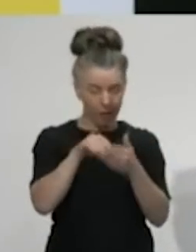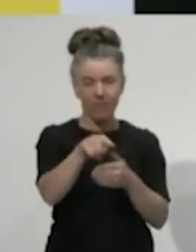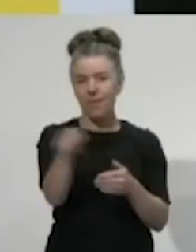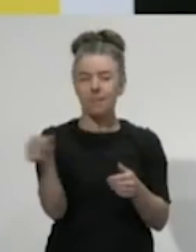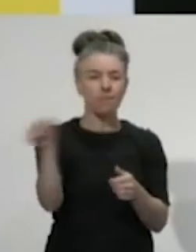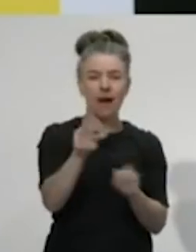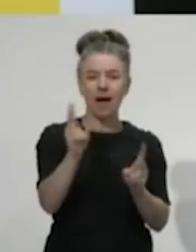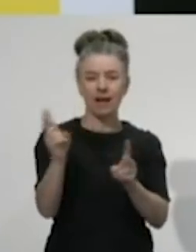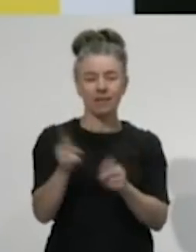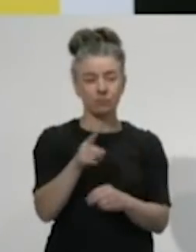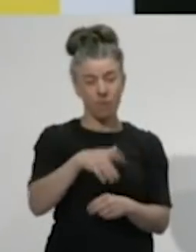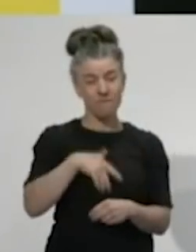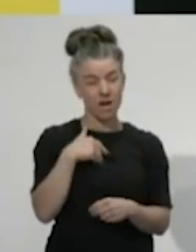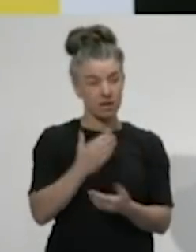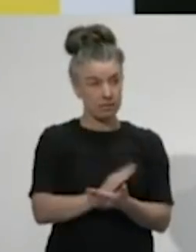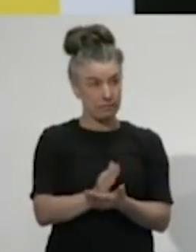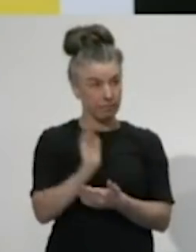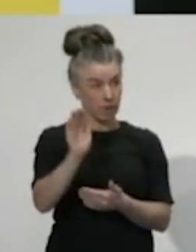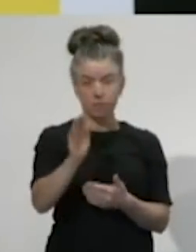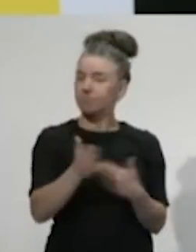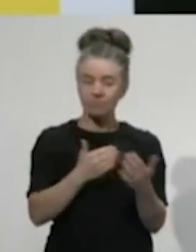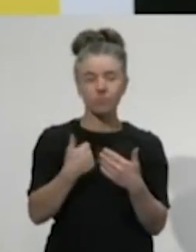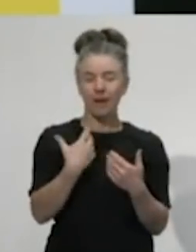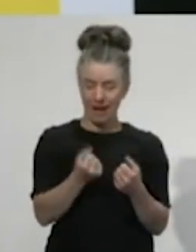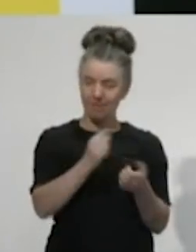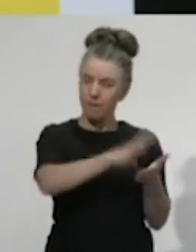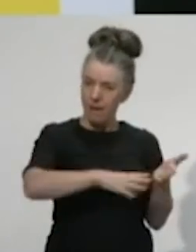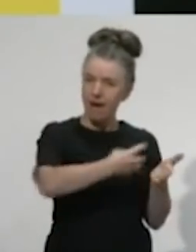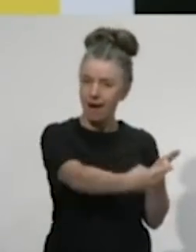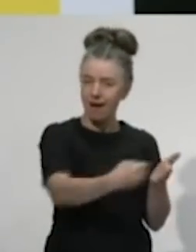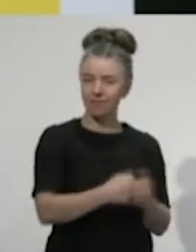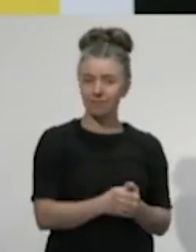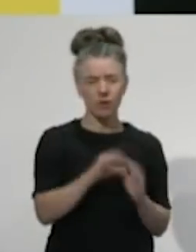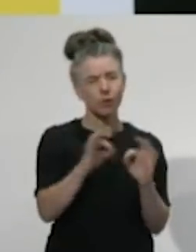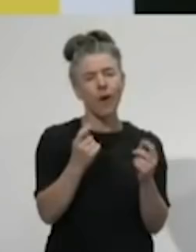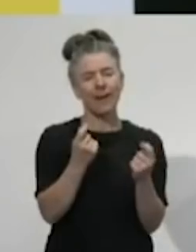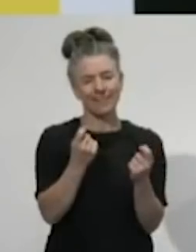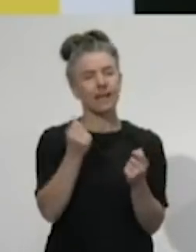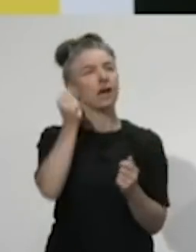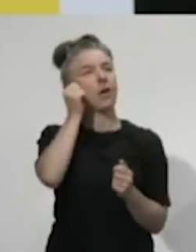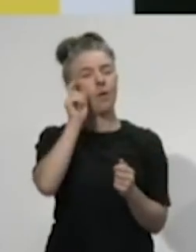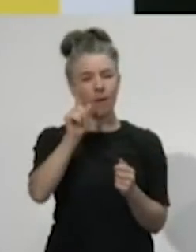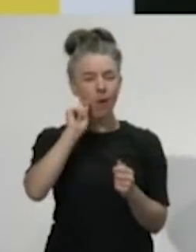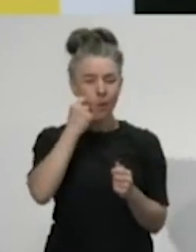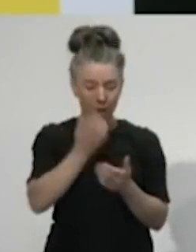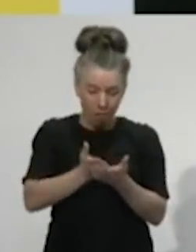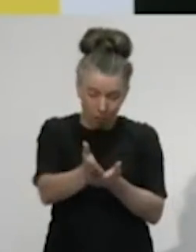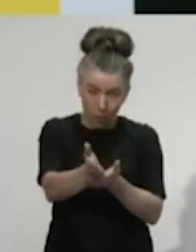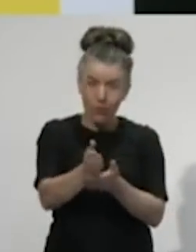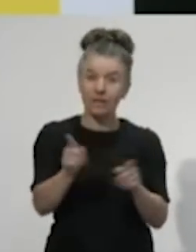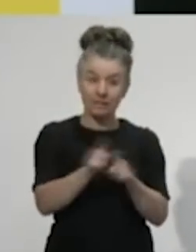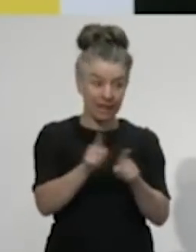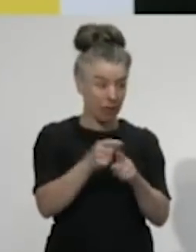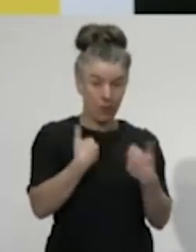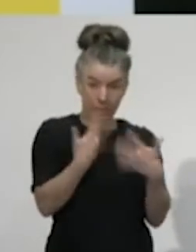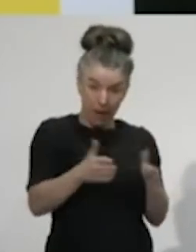uncertain, but as I said right at the beginning, we have a plan. We know it will be tough, but we will get through it the same way we got through the